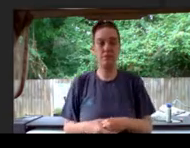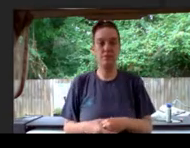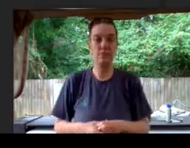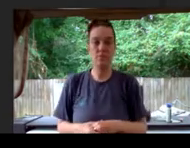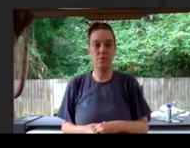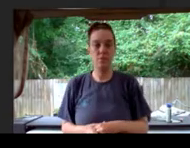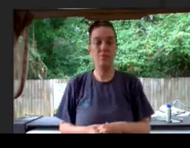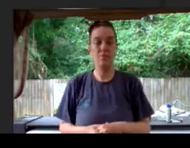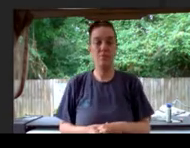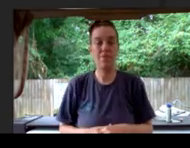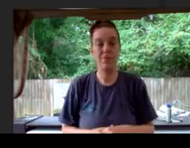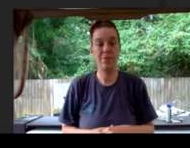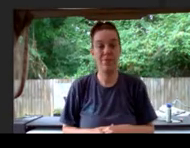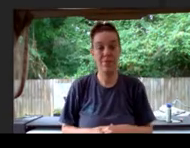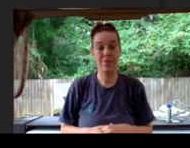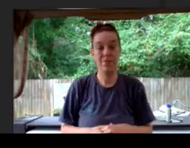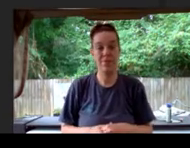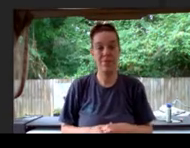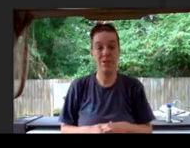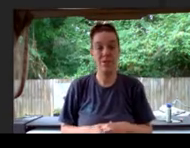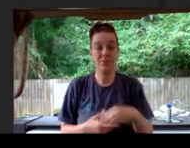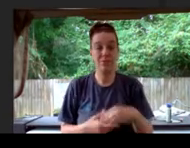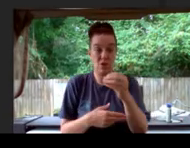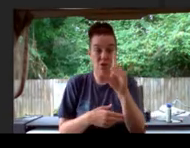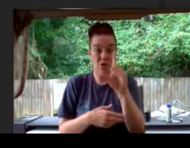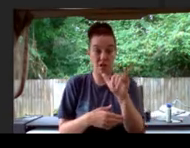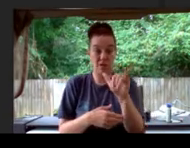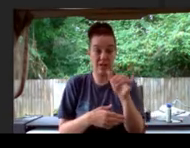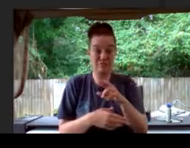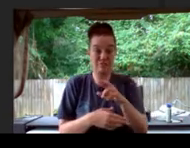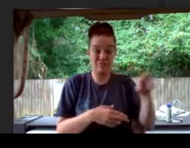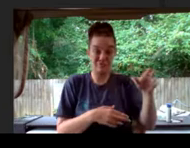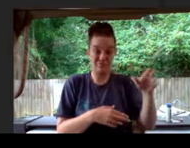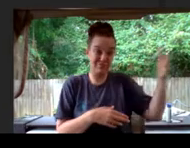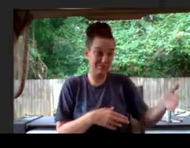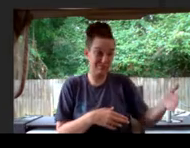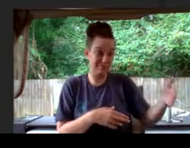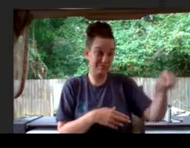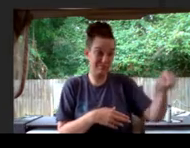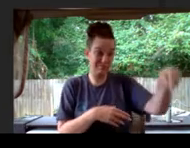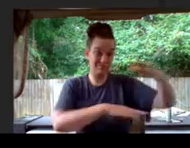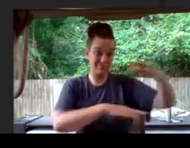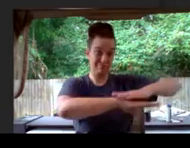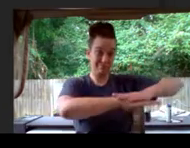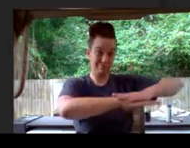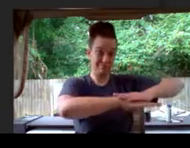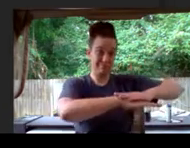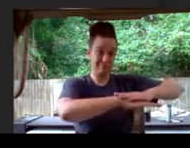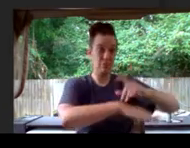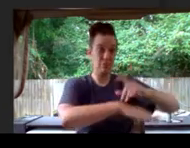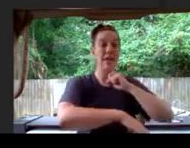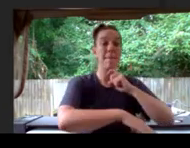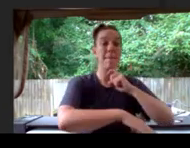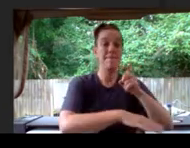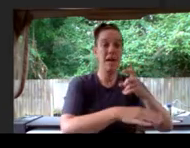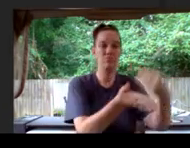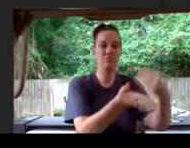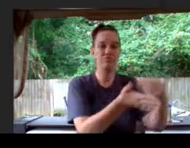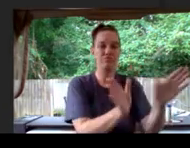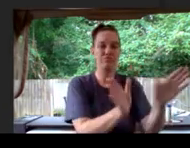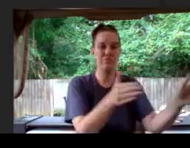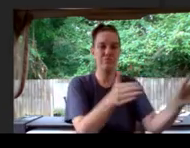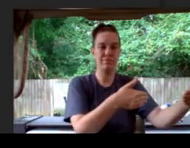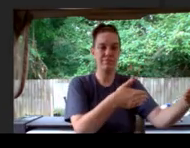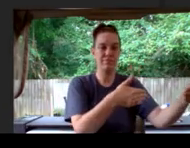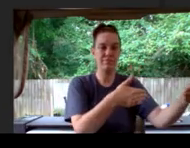To Holly's right was a metal cash box. To her left was an opened